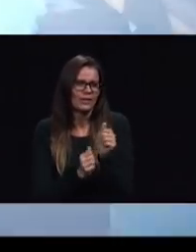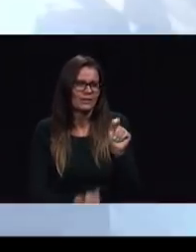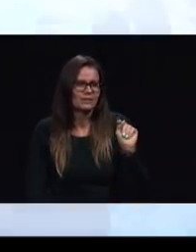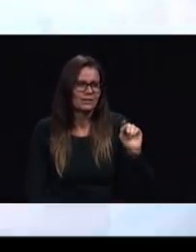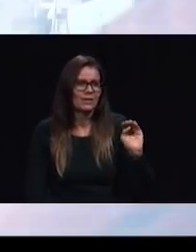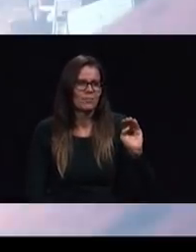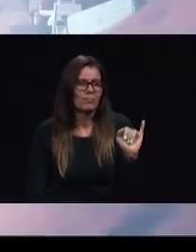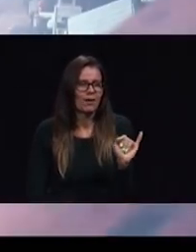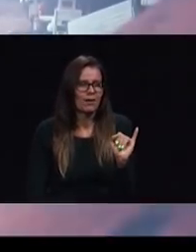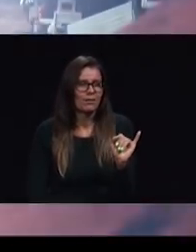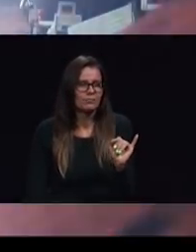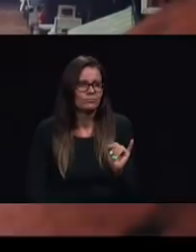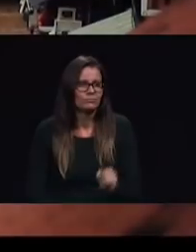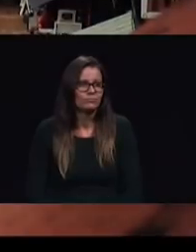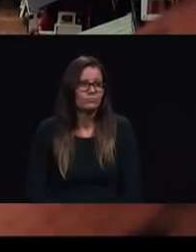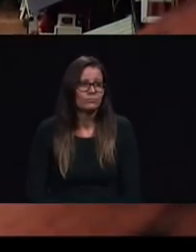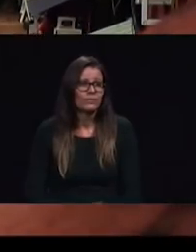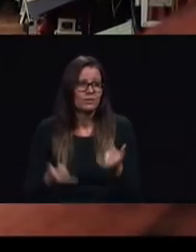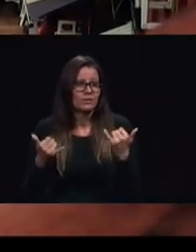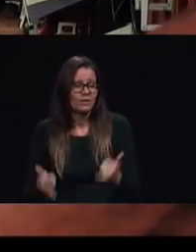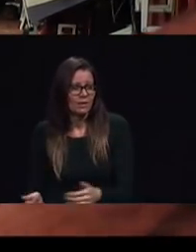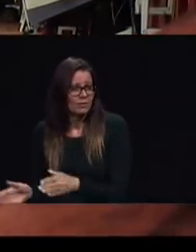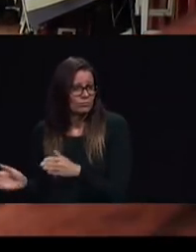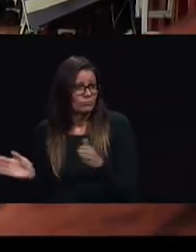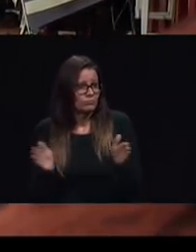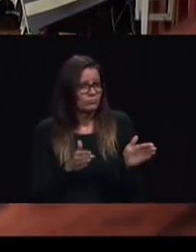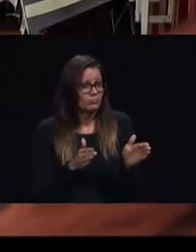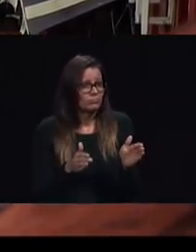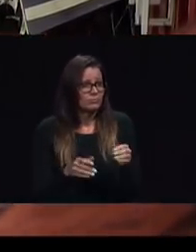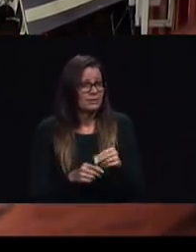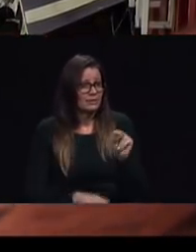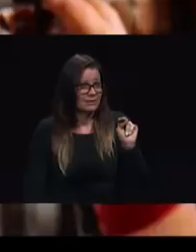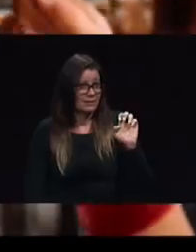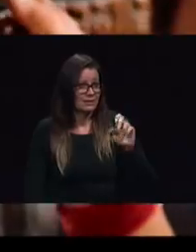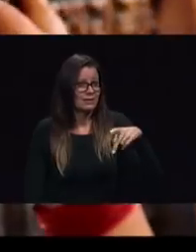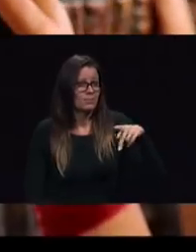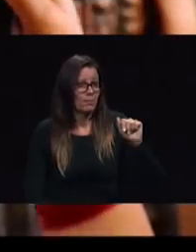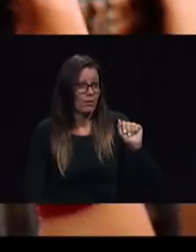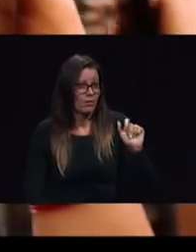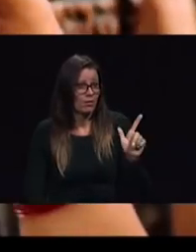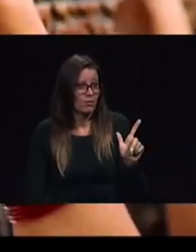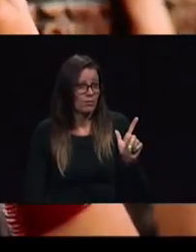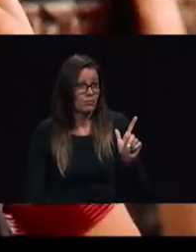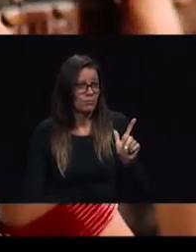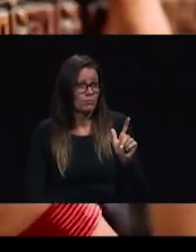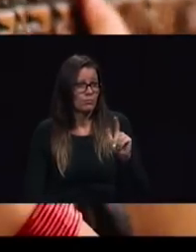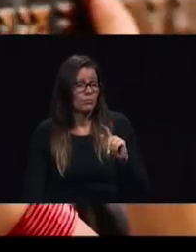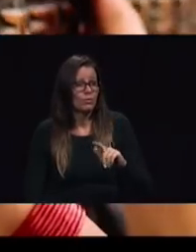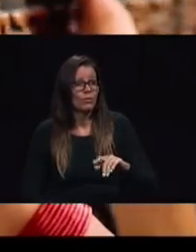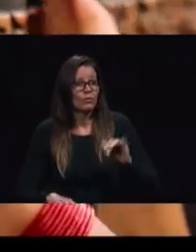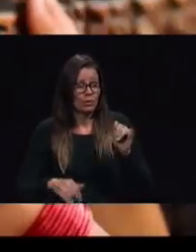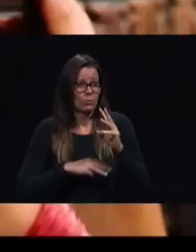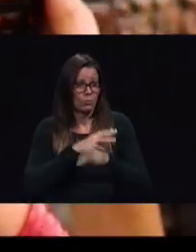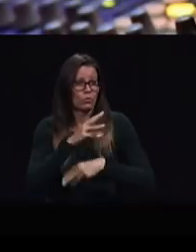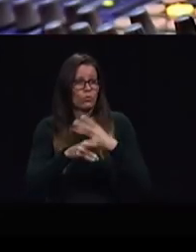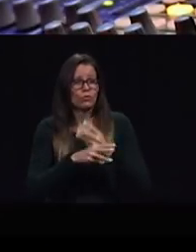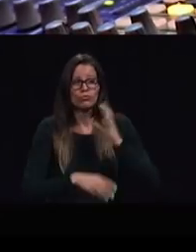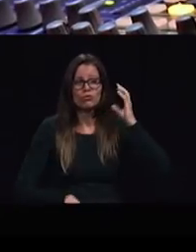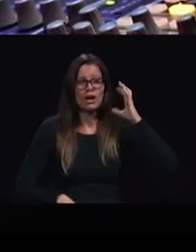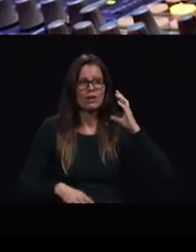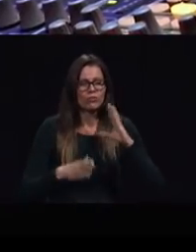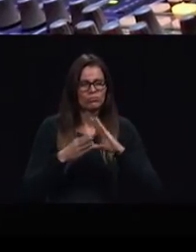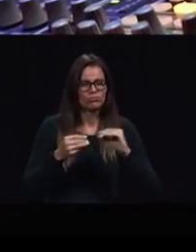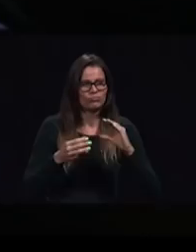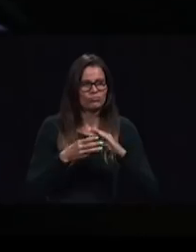now let's go to Nepal where Adventist World Radio is broadcasting Global Mission Pioneers and Total Member Involvement Bible Workers